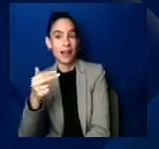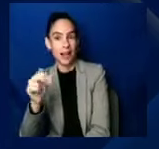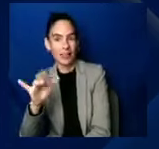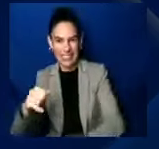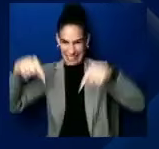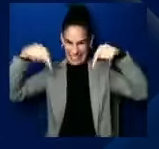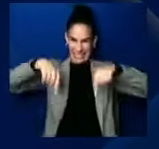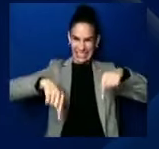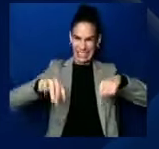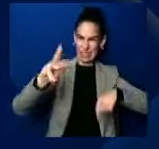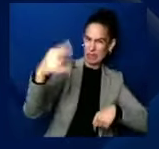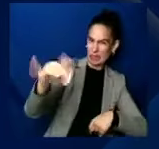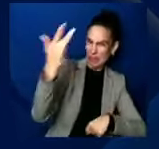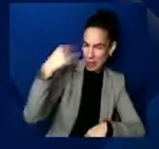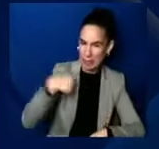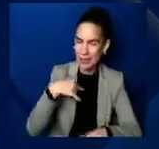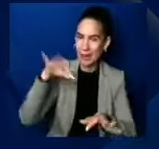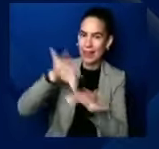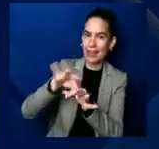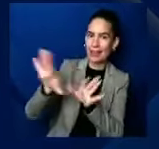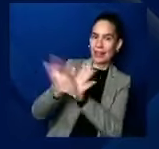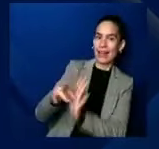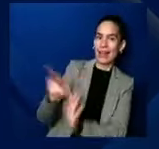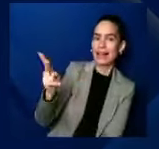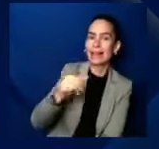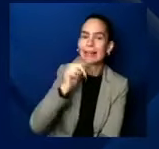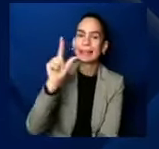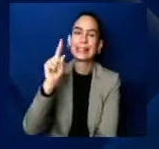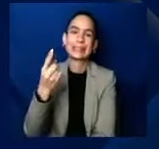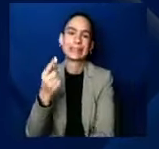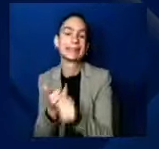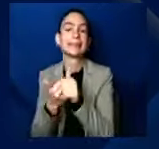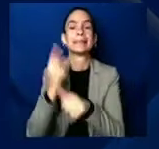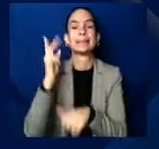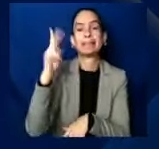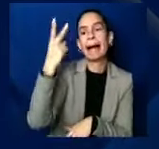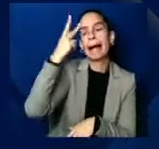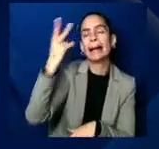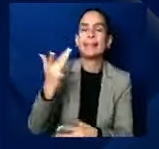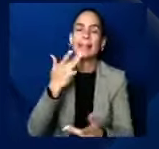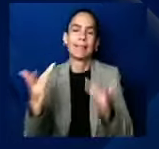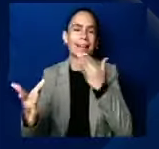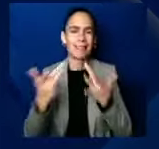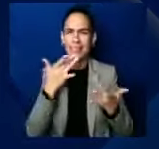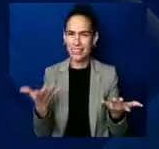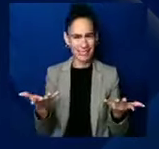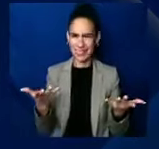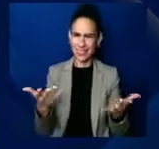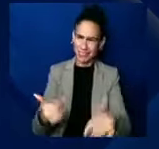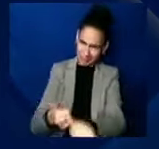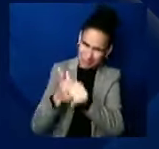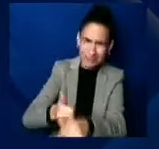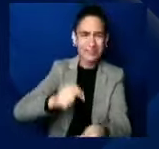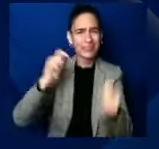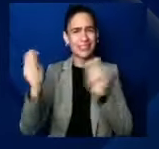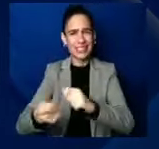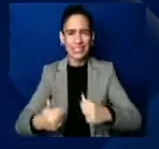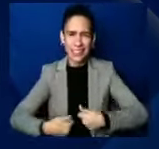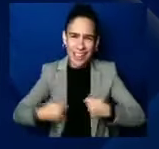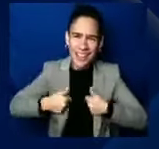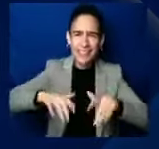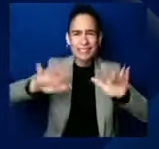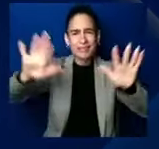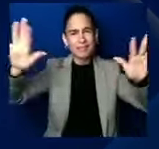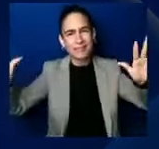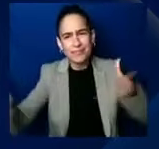flavor of the moment, but to, to, to, to change lives, uh, to elevate life, to save lives. And you said, this is a bipartisan issue.